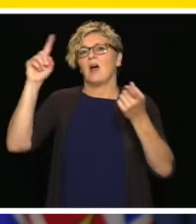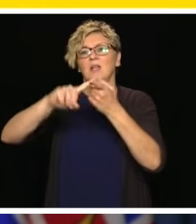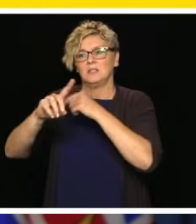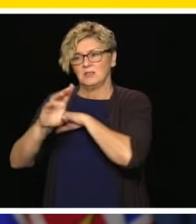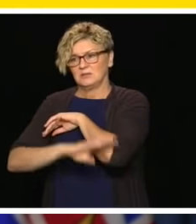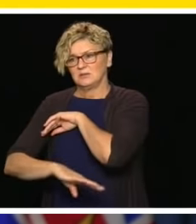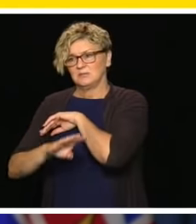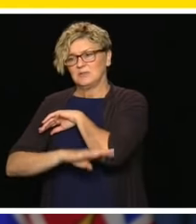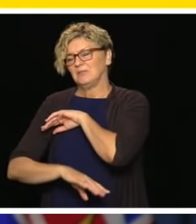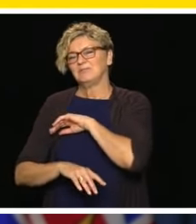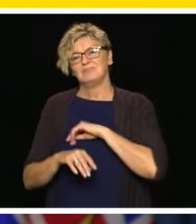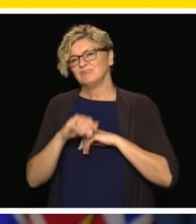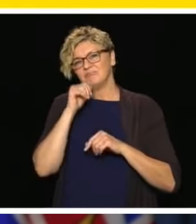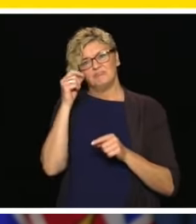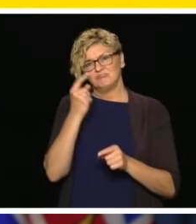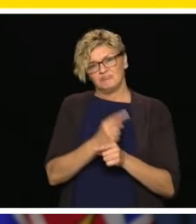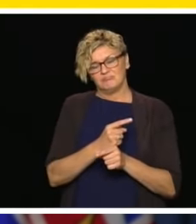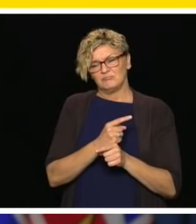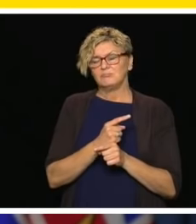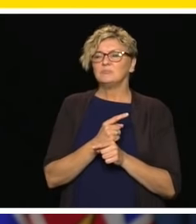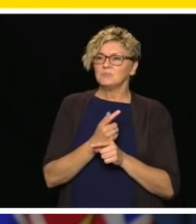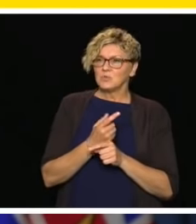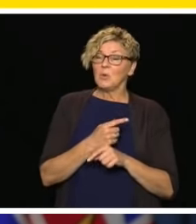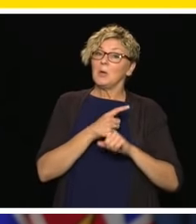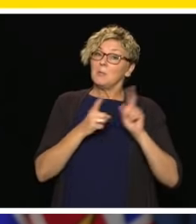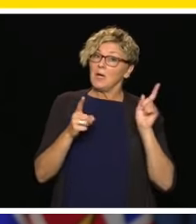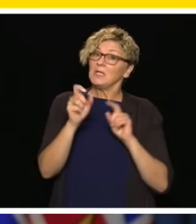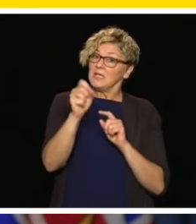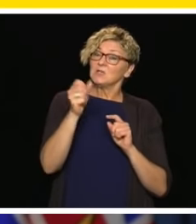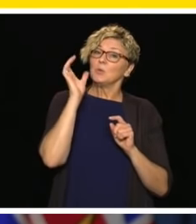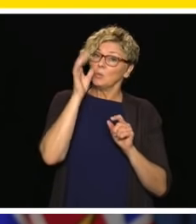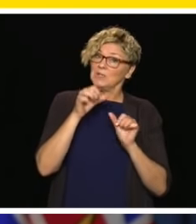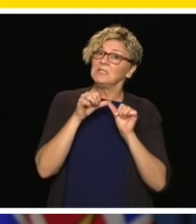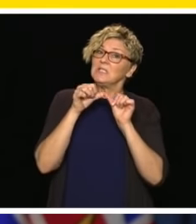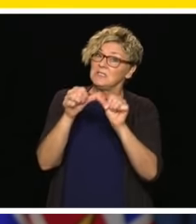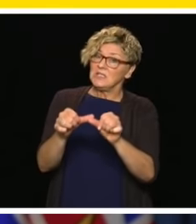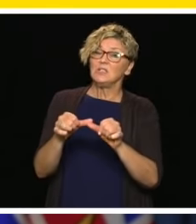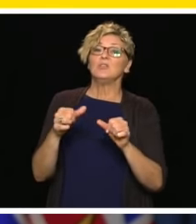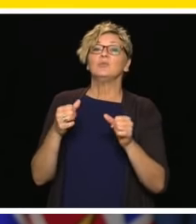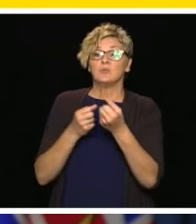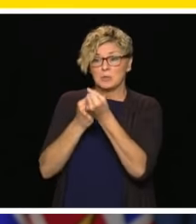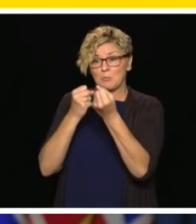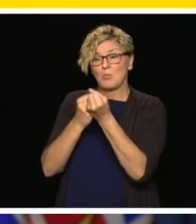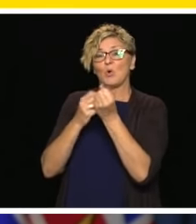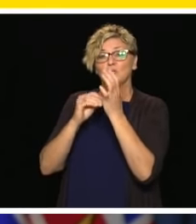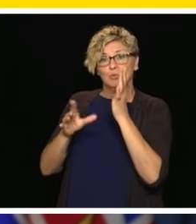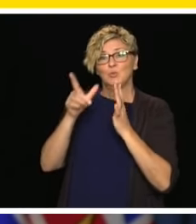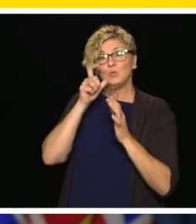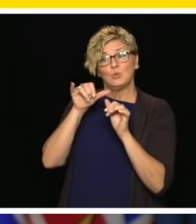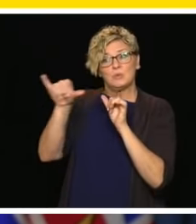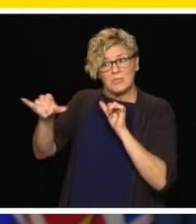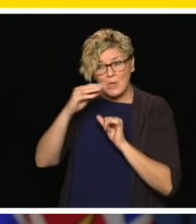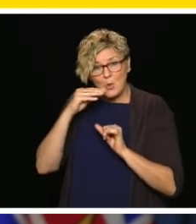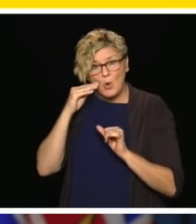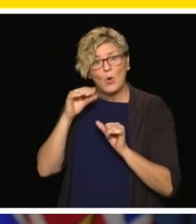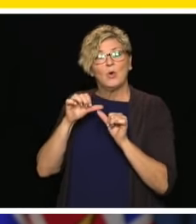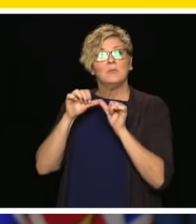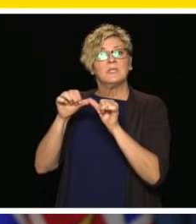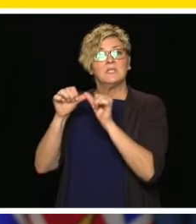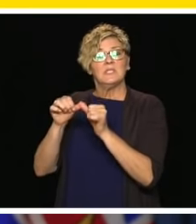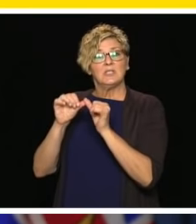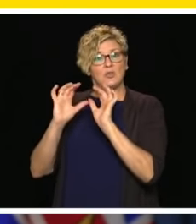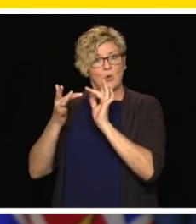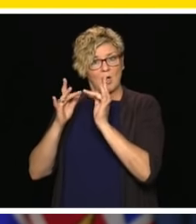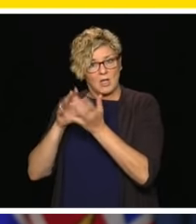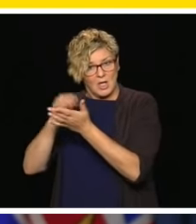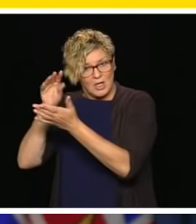continue online that can be used by all students alongside the in-class instruction that will be made available on